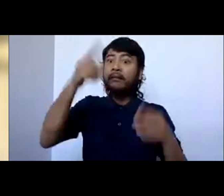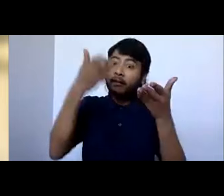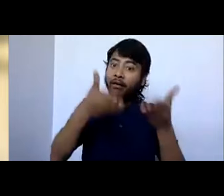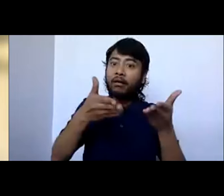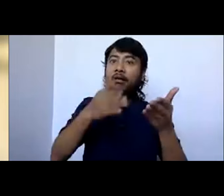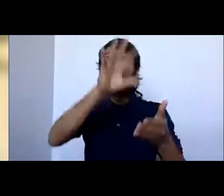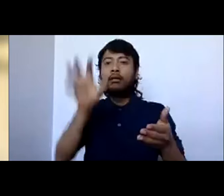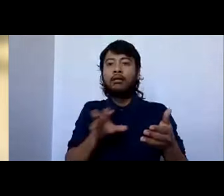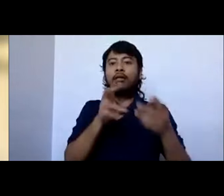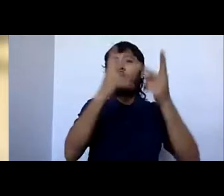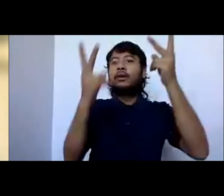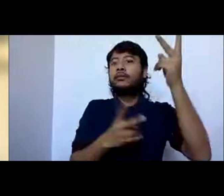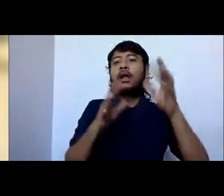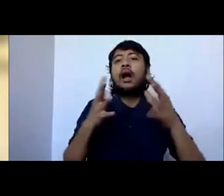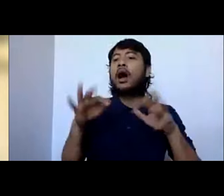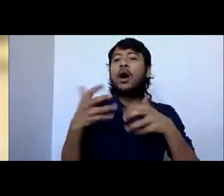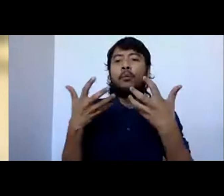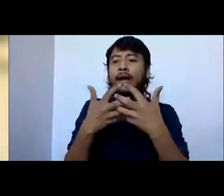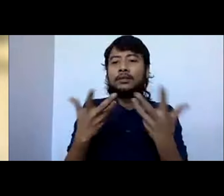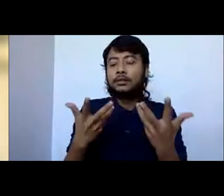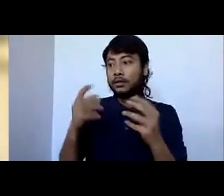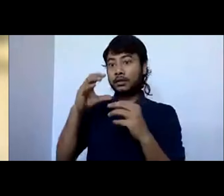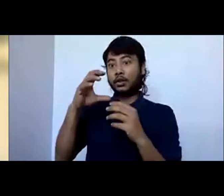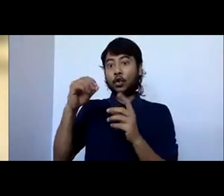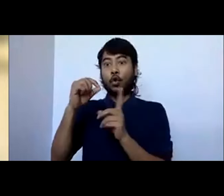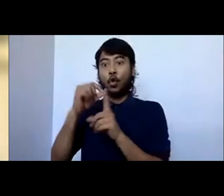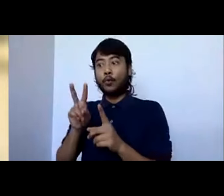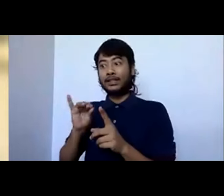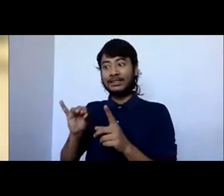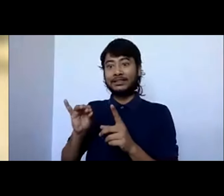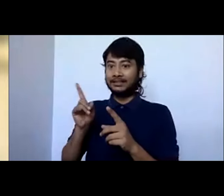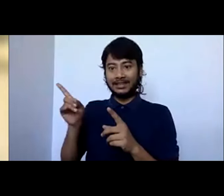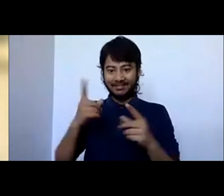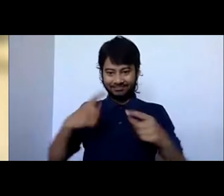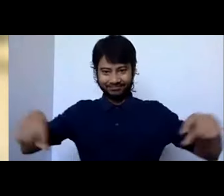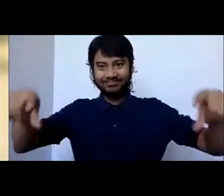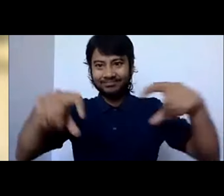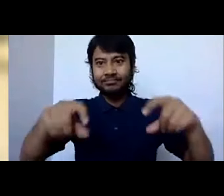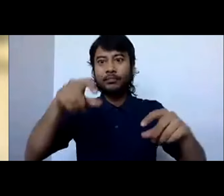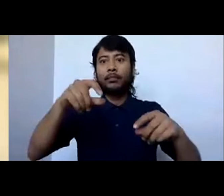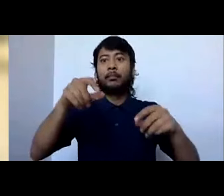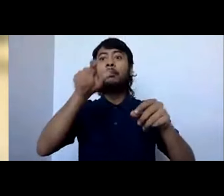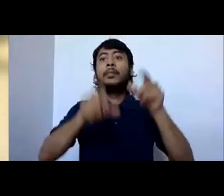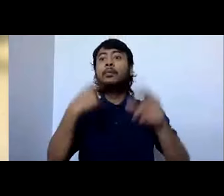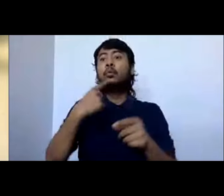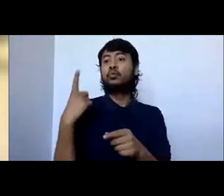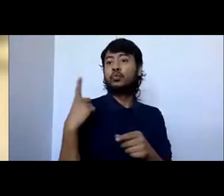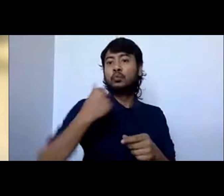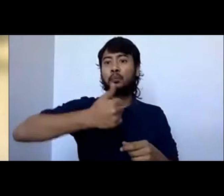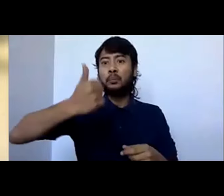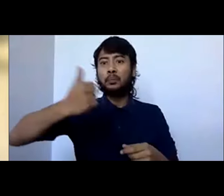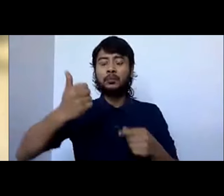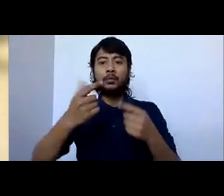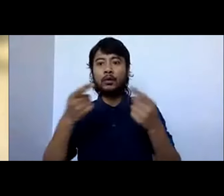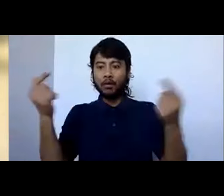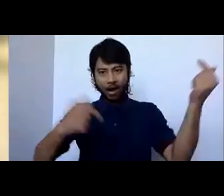COP26 where different countries are trying to come up with a solution is not easy. But I do